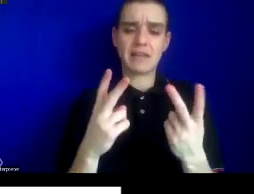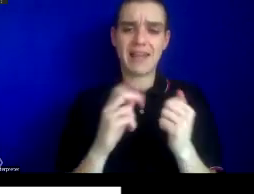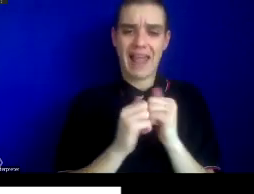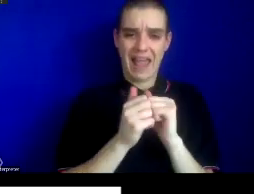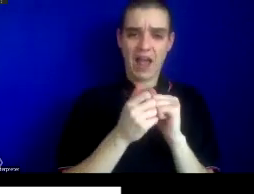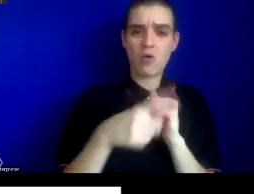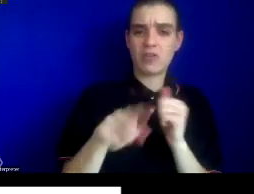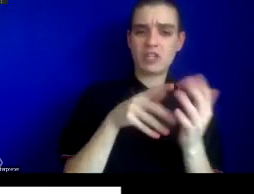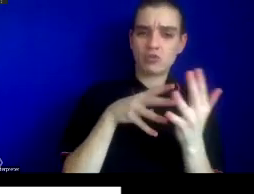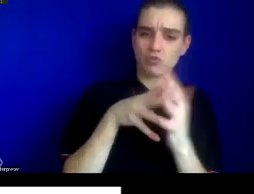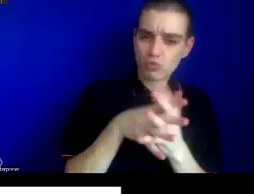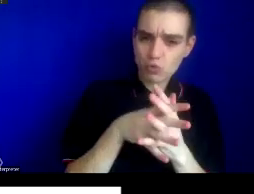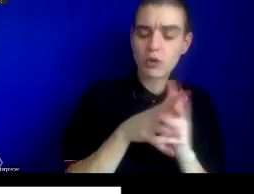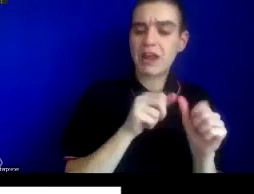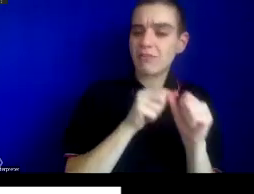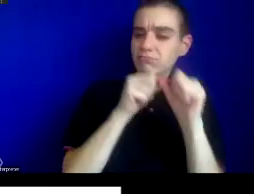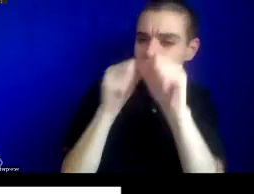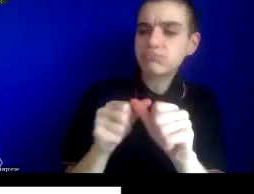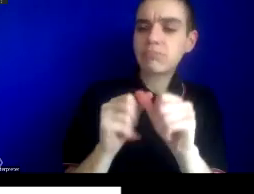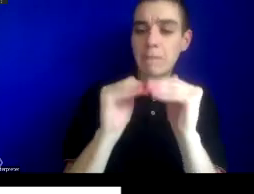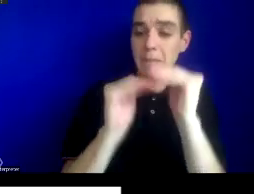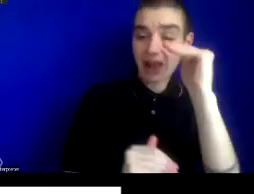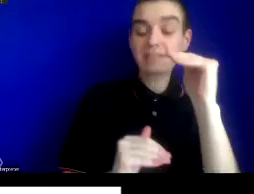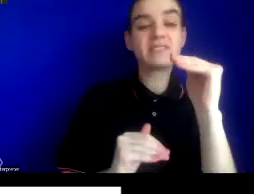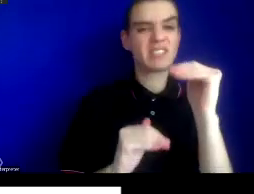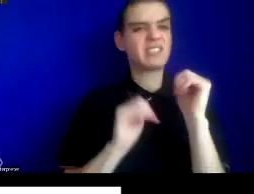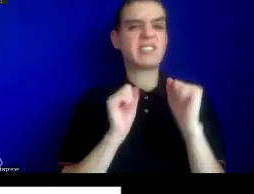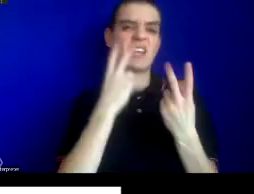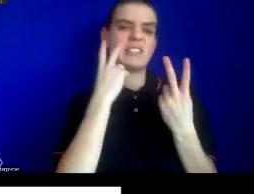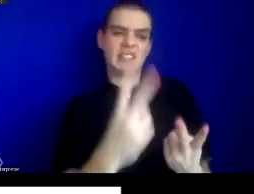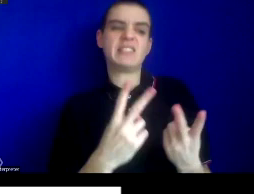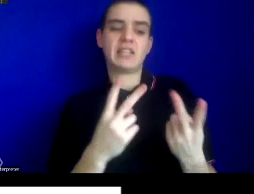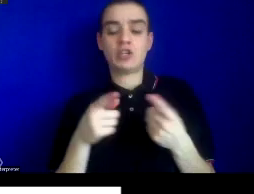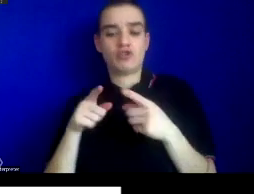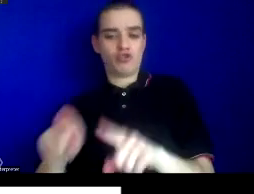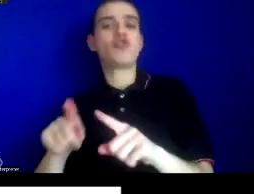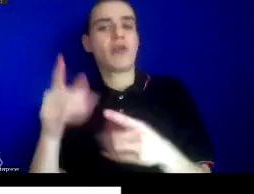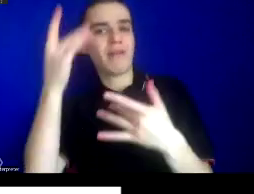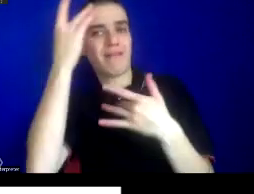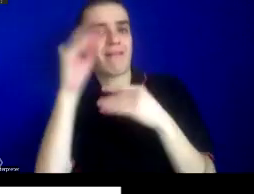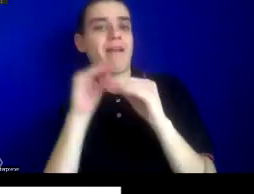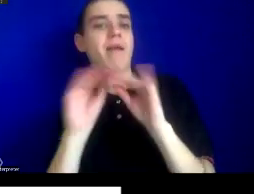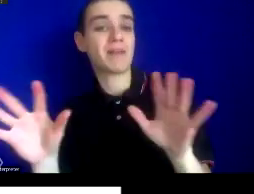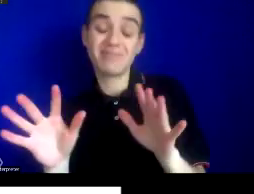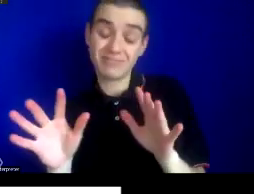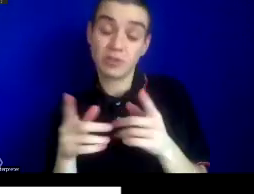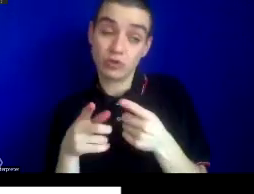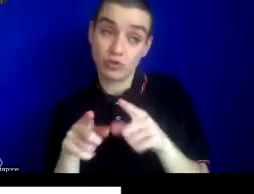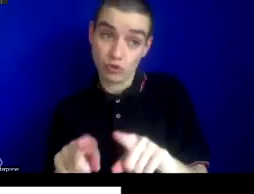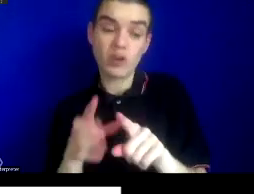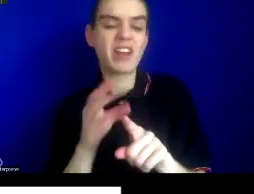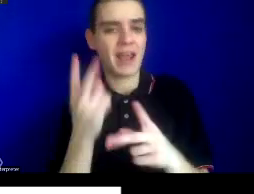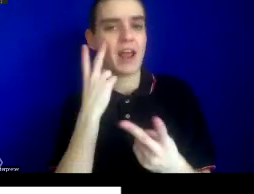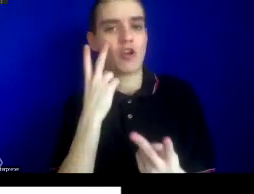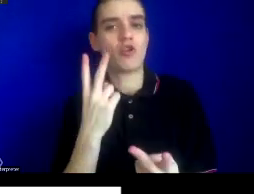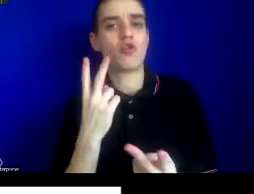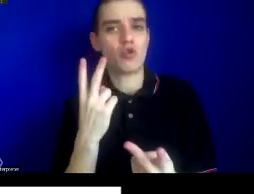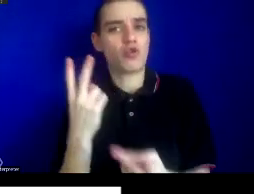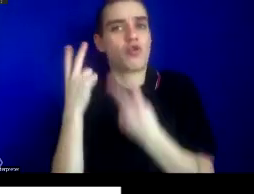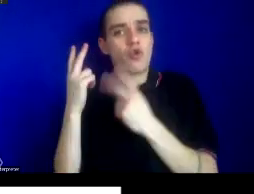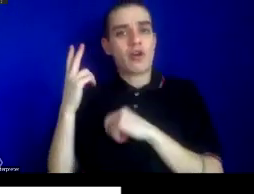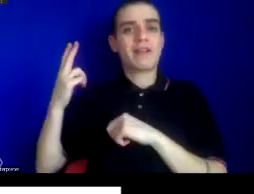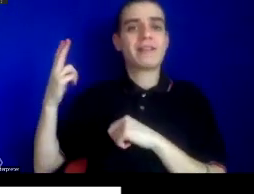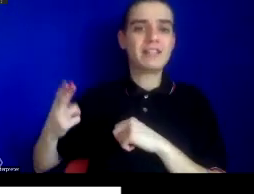and continuing social imbalances operate in epidemics, especially while we're living through them, but also by looking at the histories